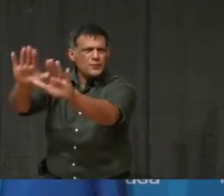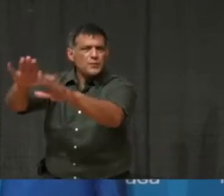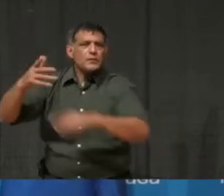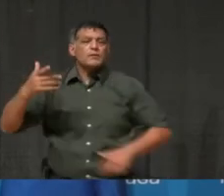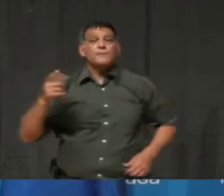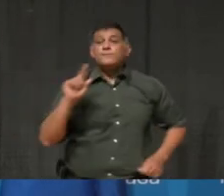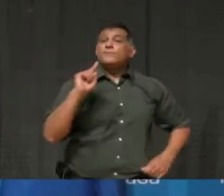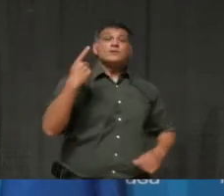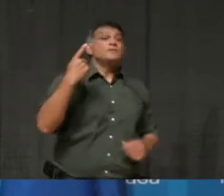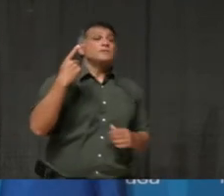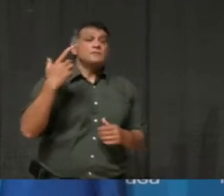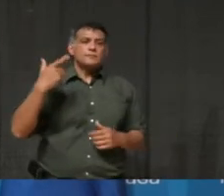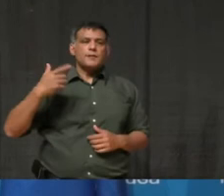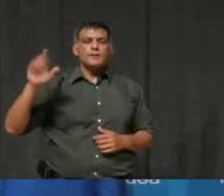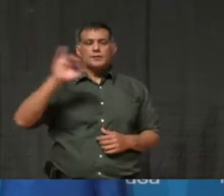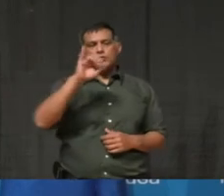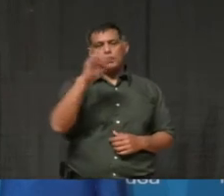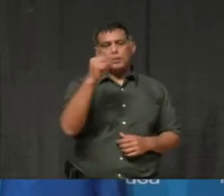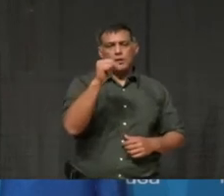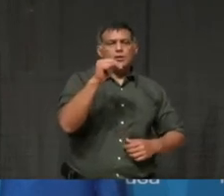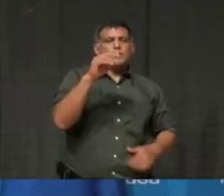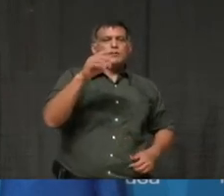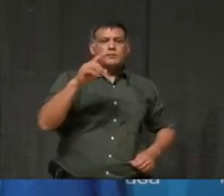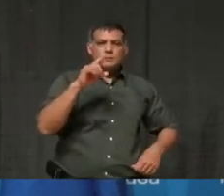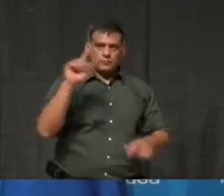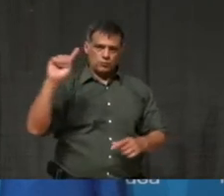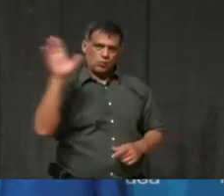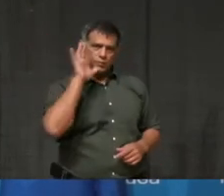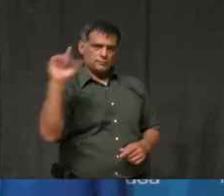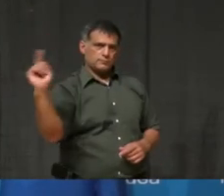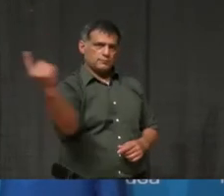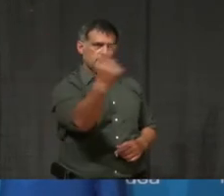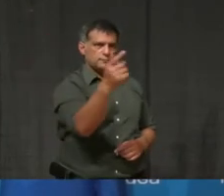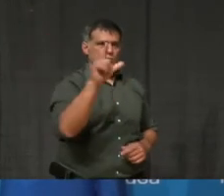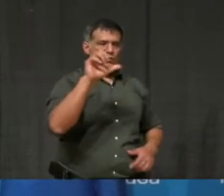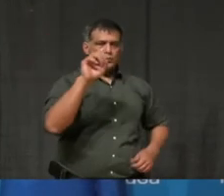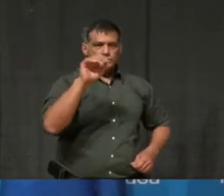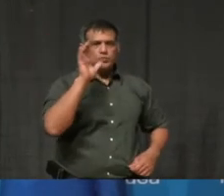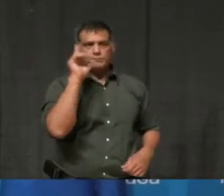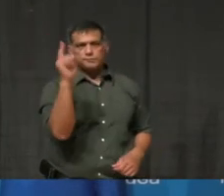Manso from, uh, The Cabin will come up next. Thank you.